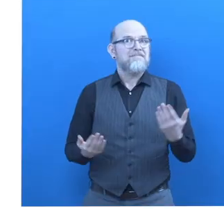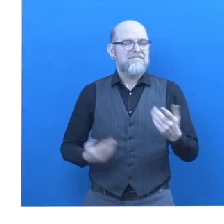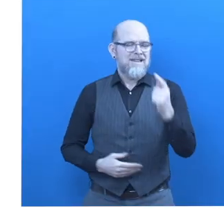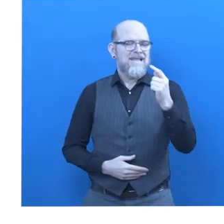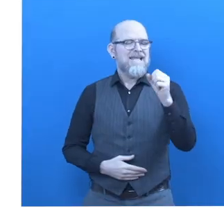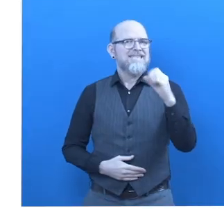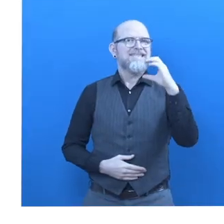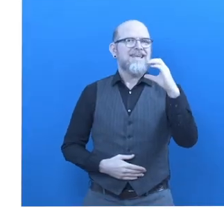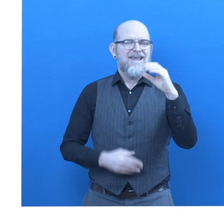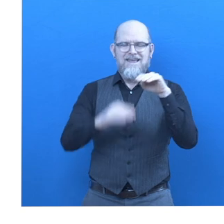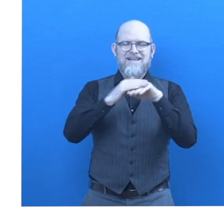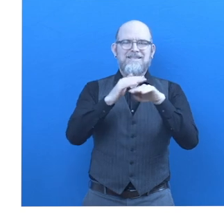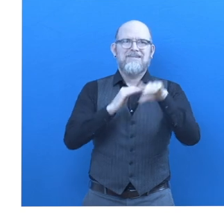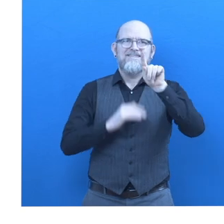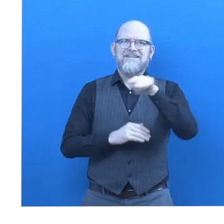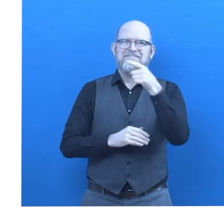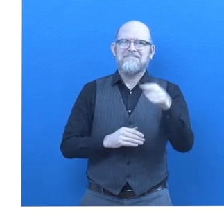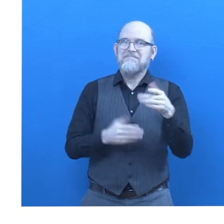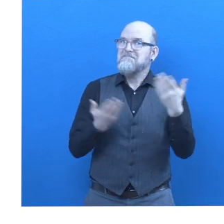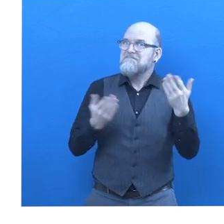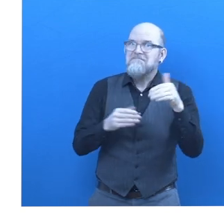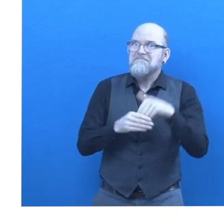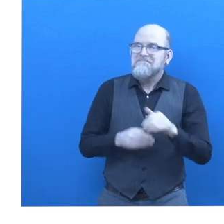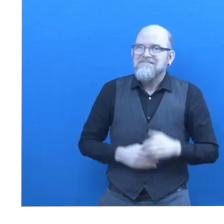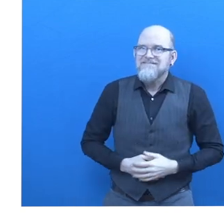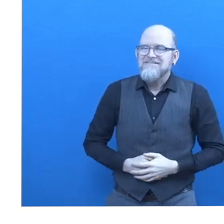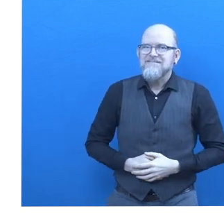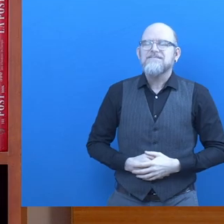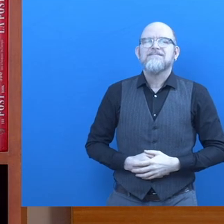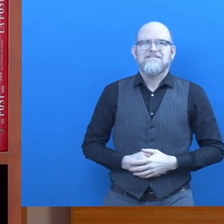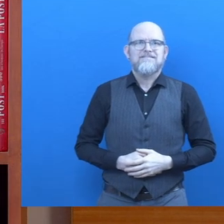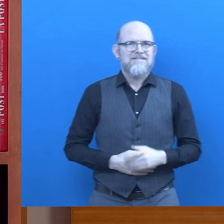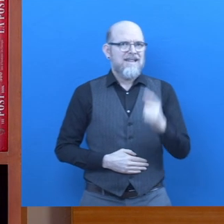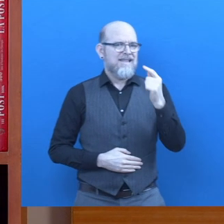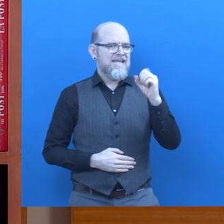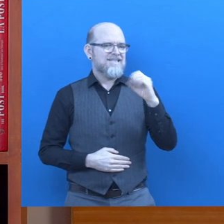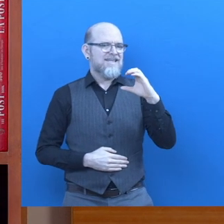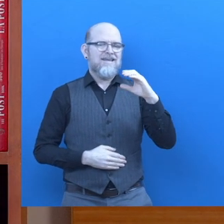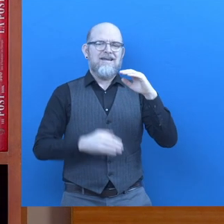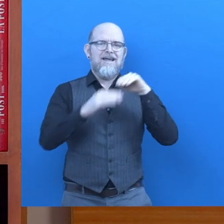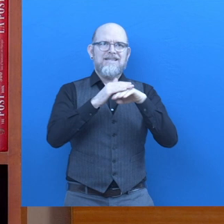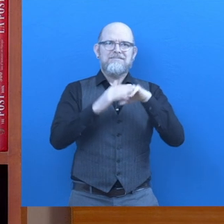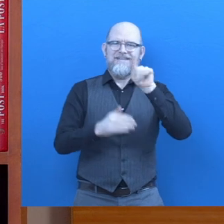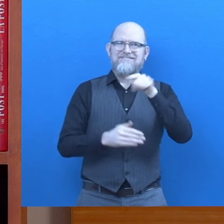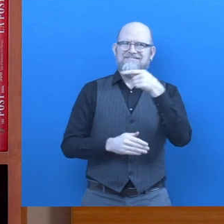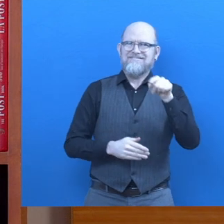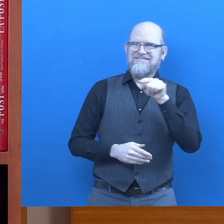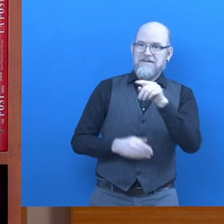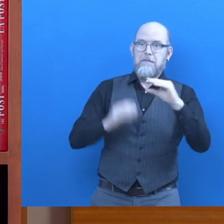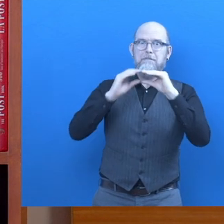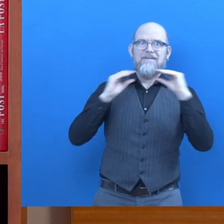what is tcs access infinity about k anand krishnan the tcs access infinity platform